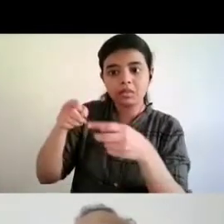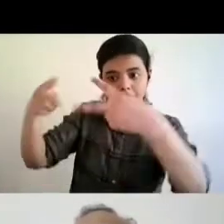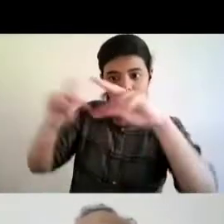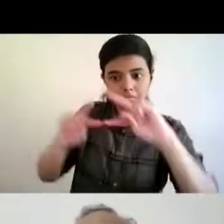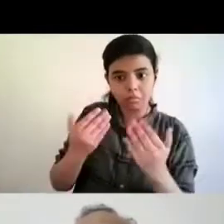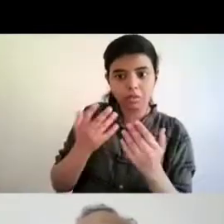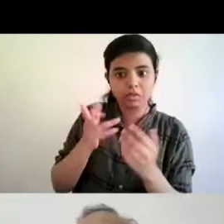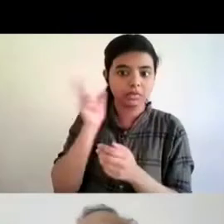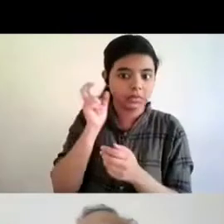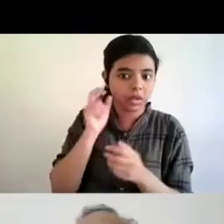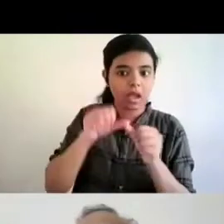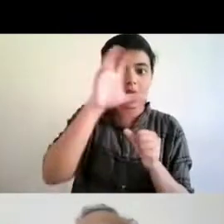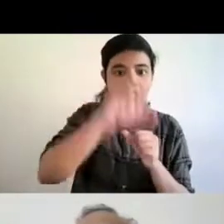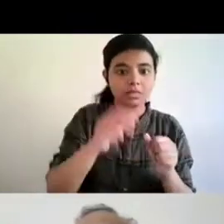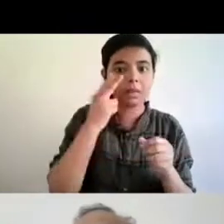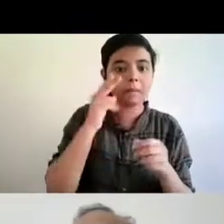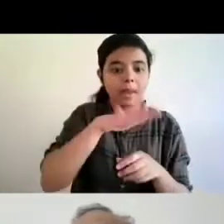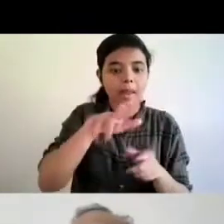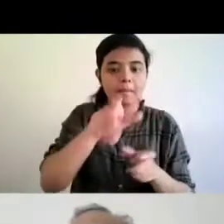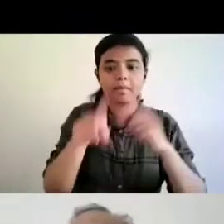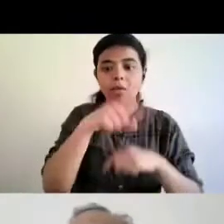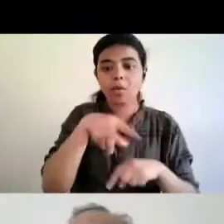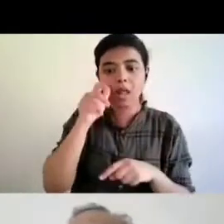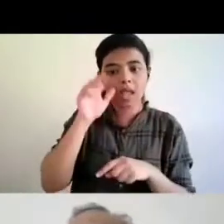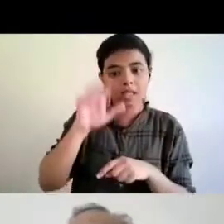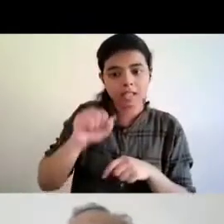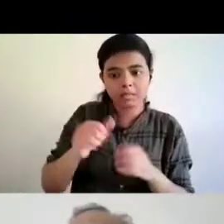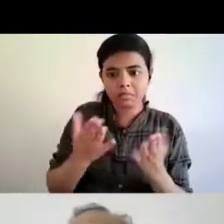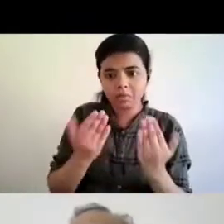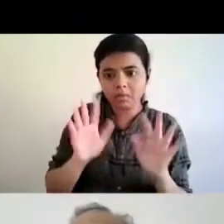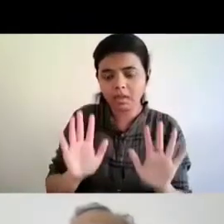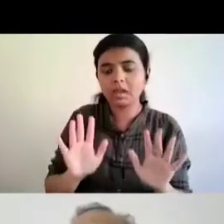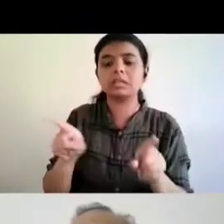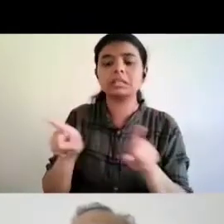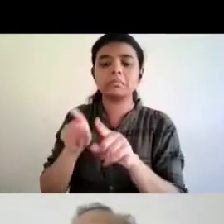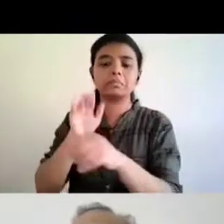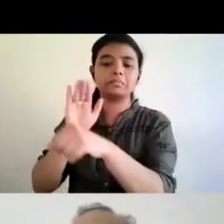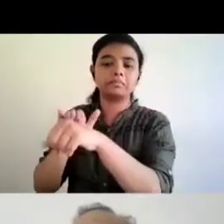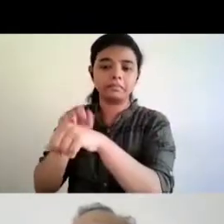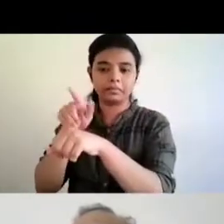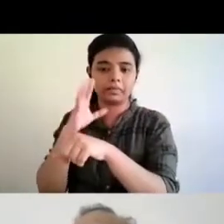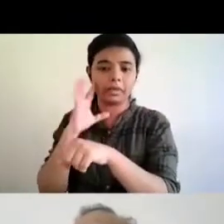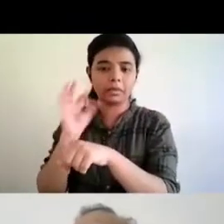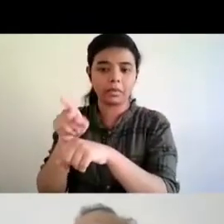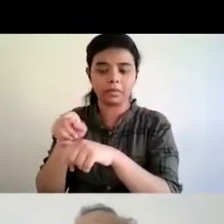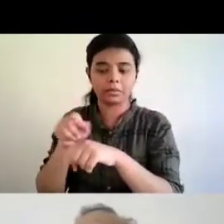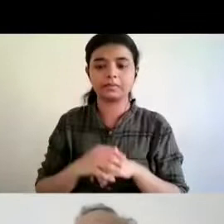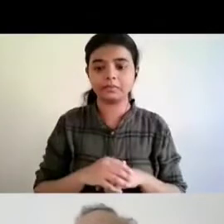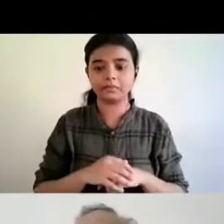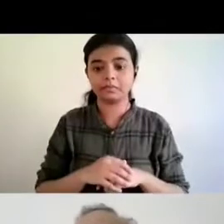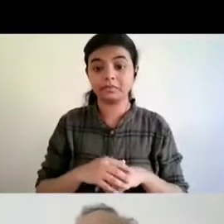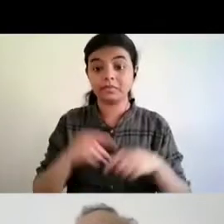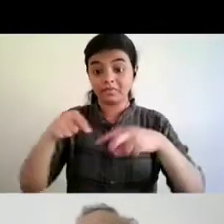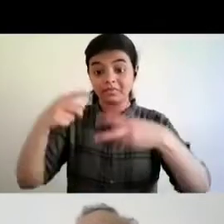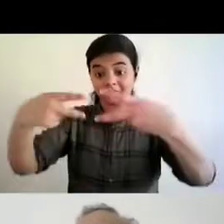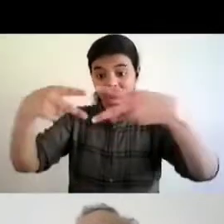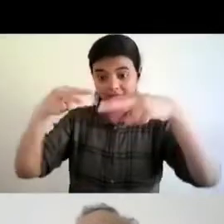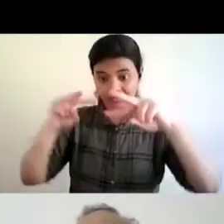into accessible format now um and since this conversion